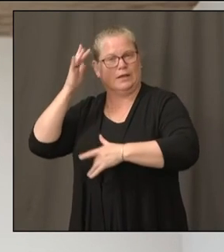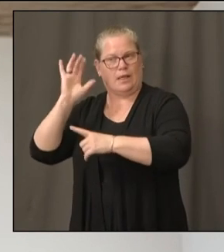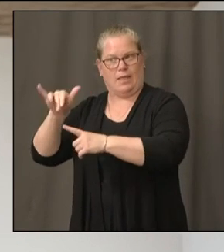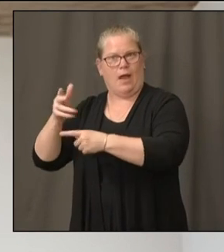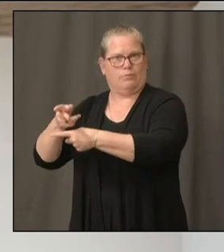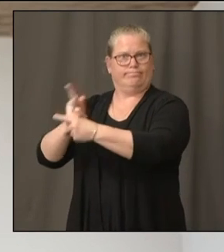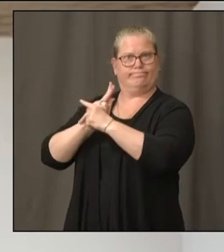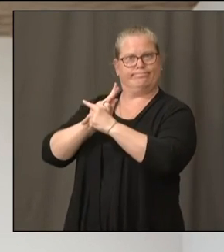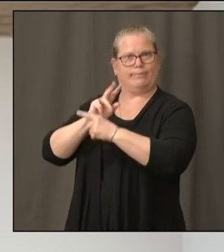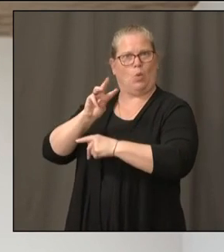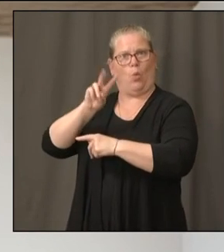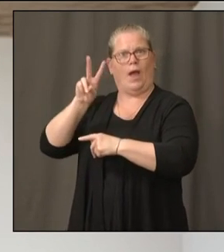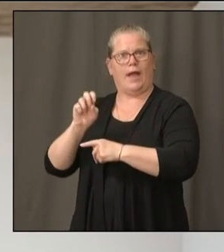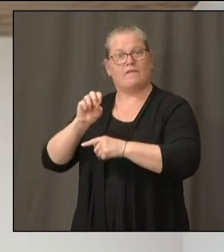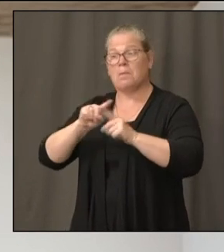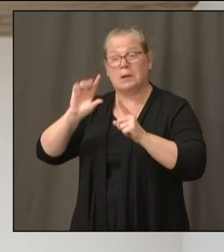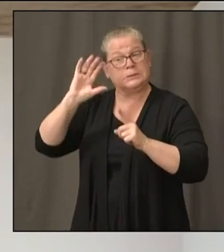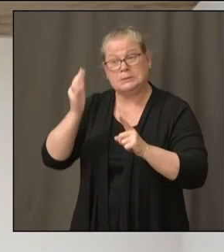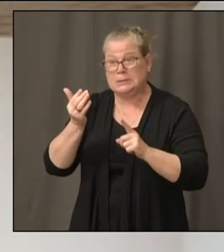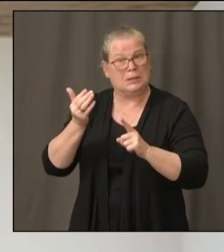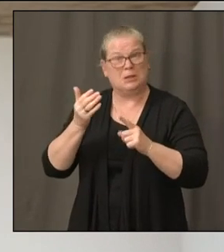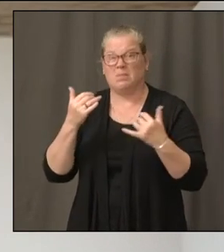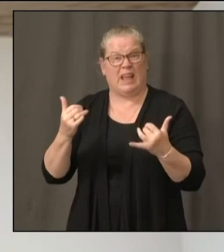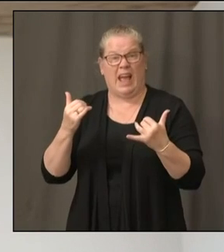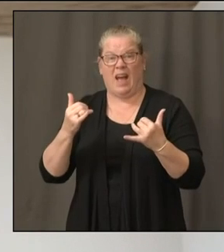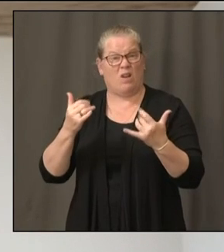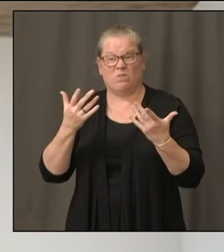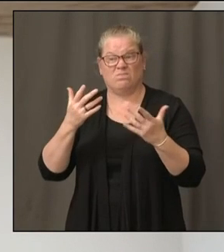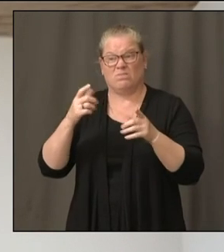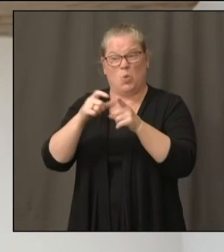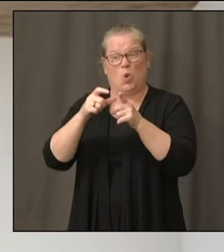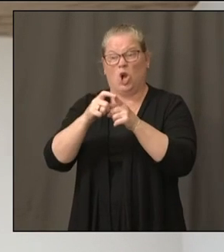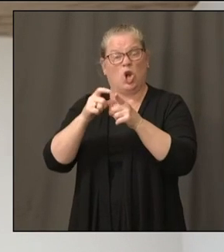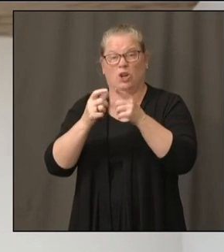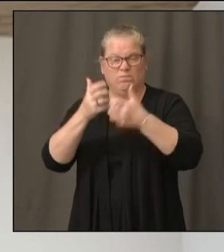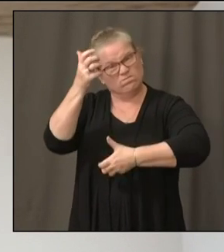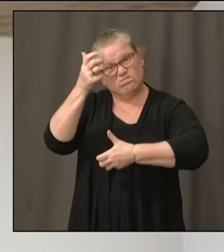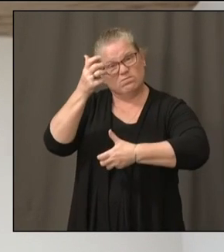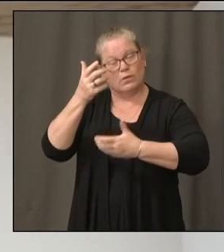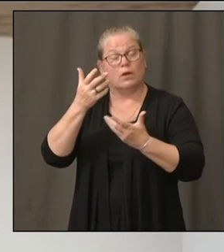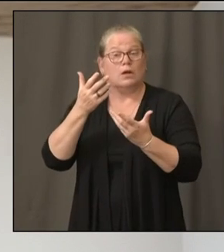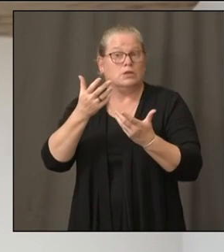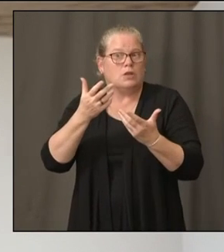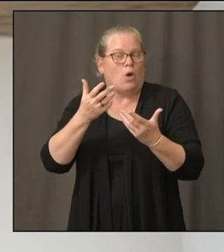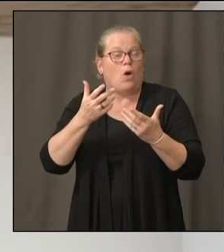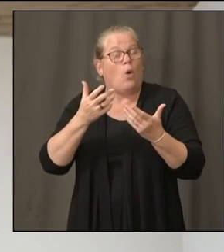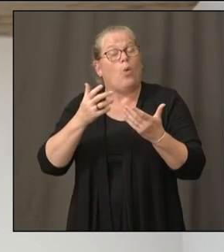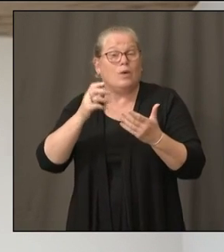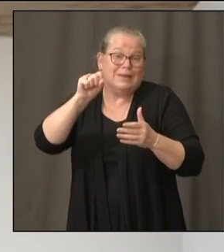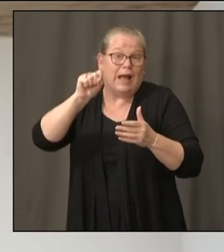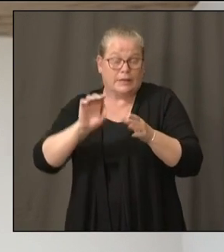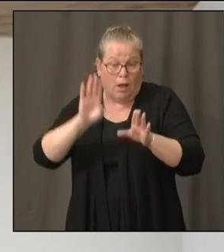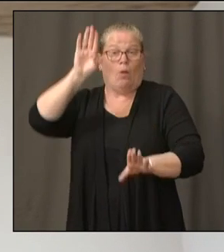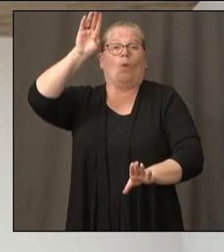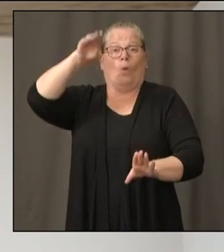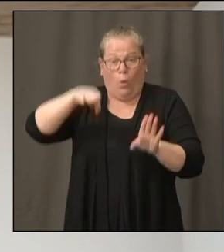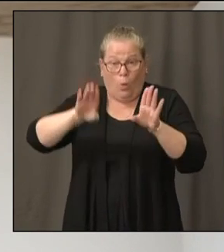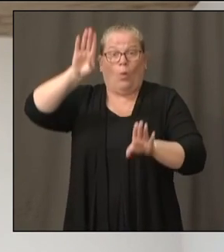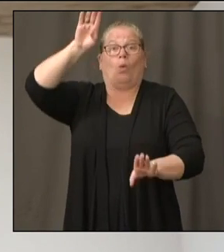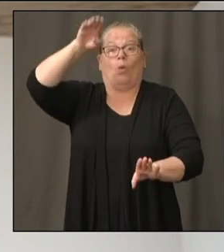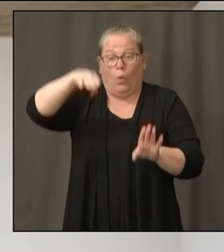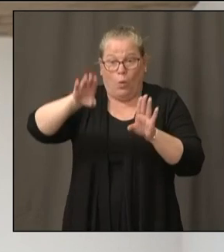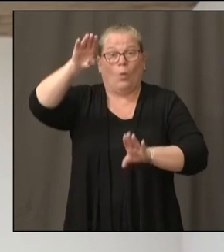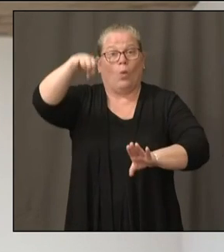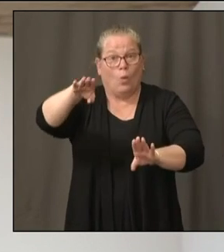of the country, it may be surging. And so we may not see distinct waves.